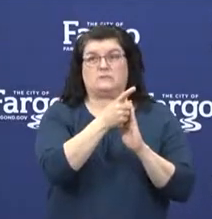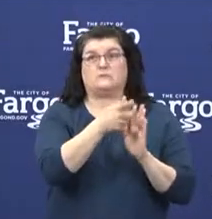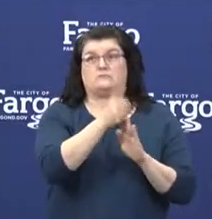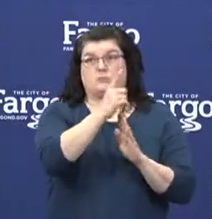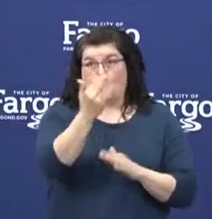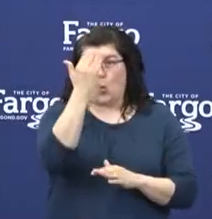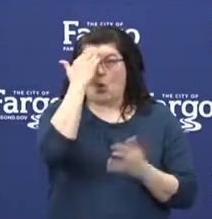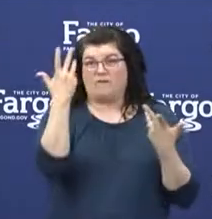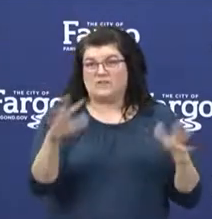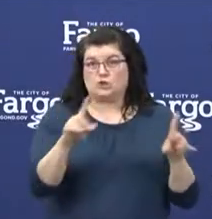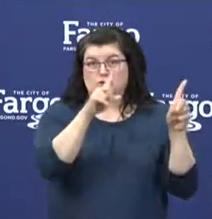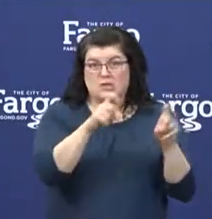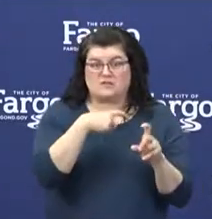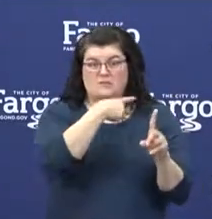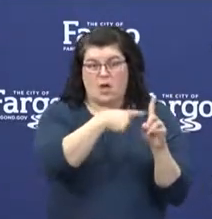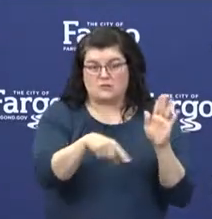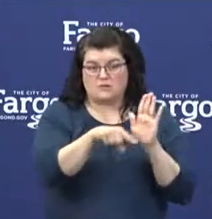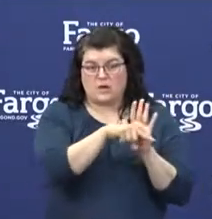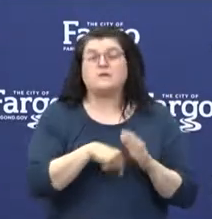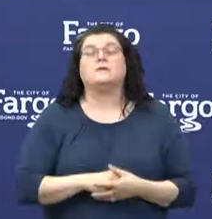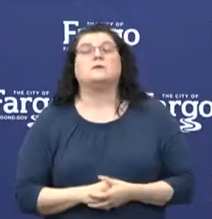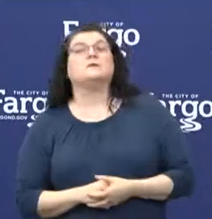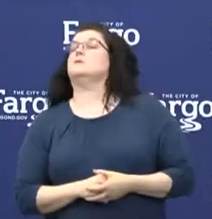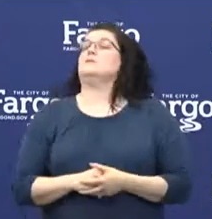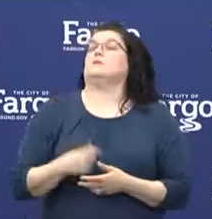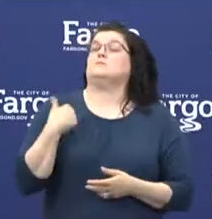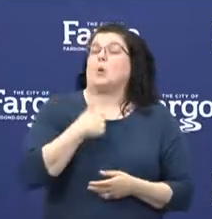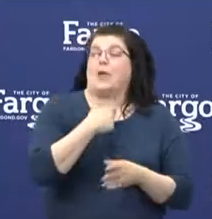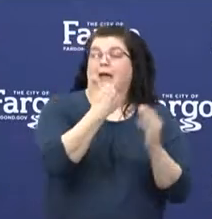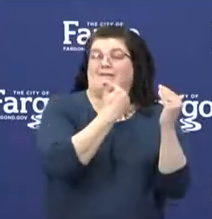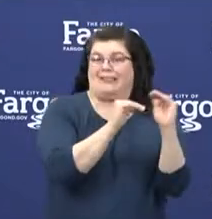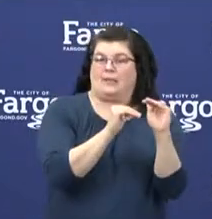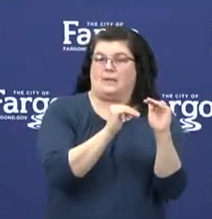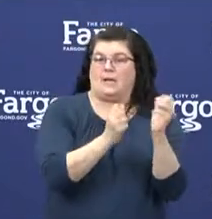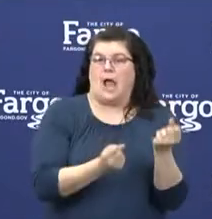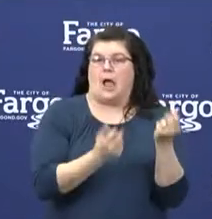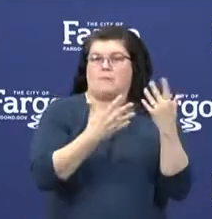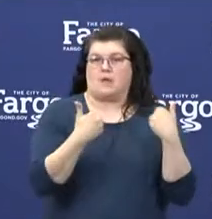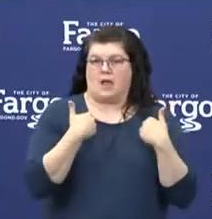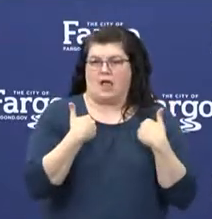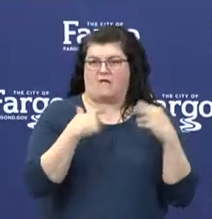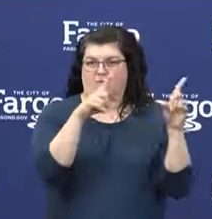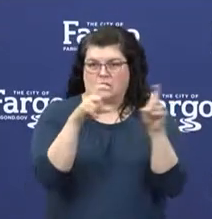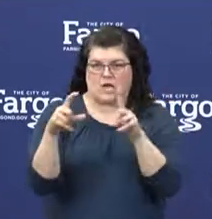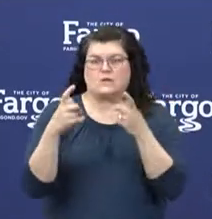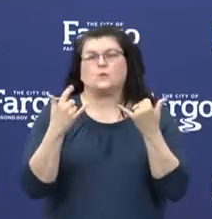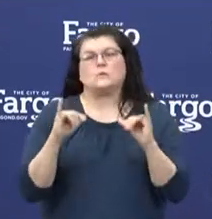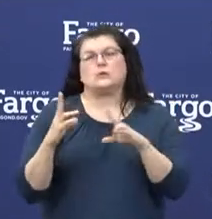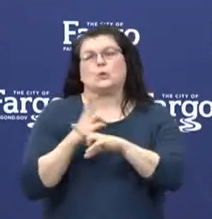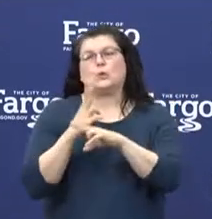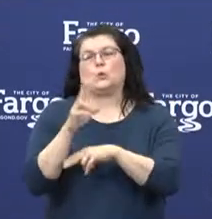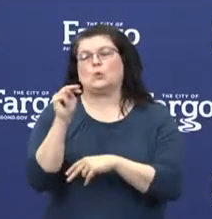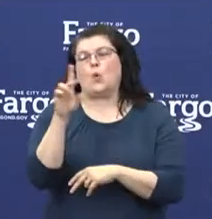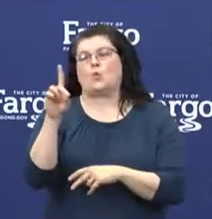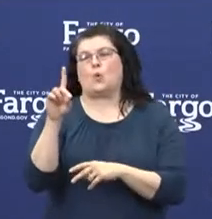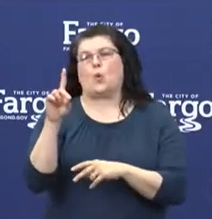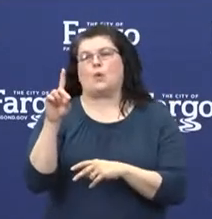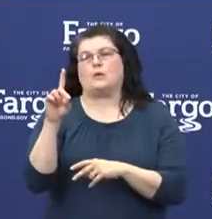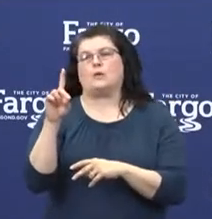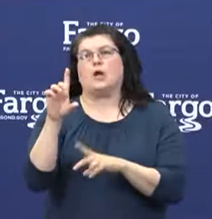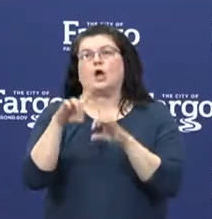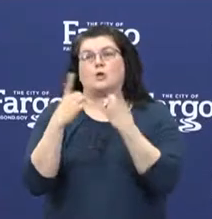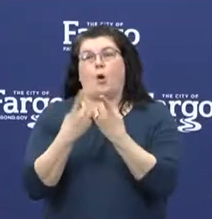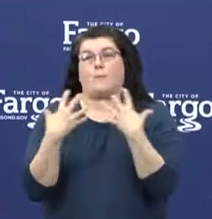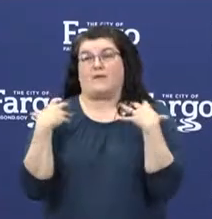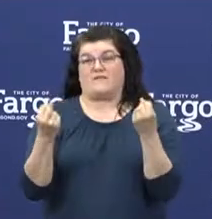However, we still have some limitations in the supply of that test. And so we still are using the North Dakota Department of Health as well as Mayo